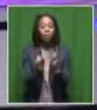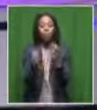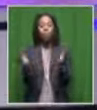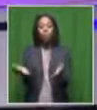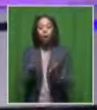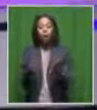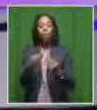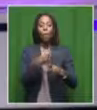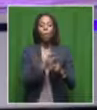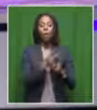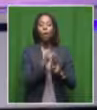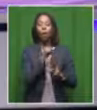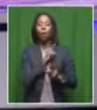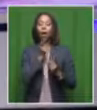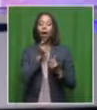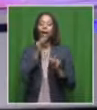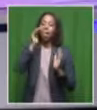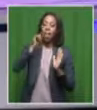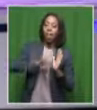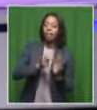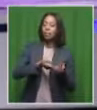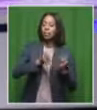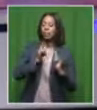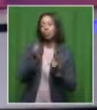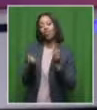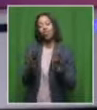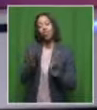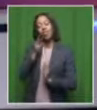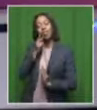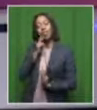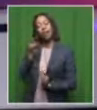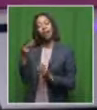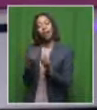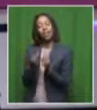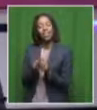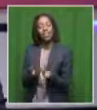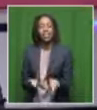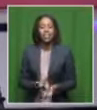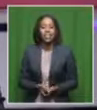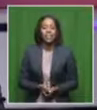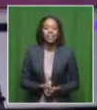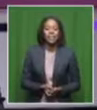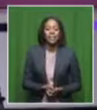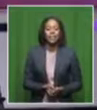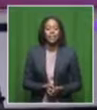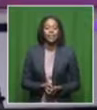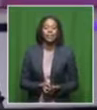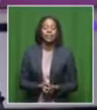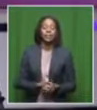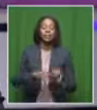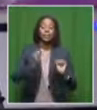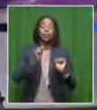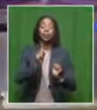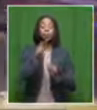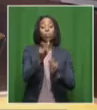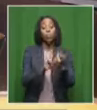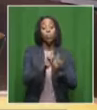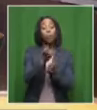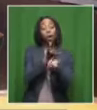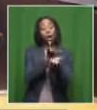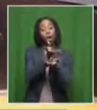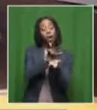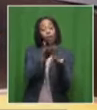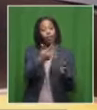as though they are less harmful than your cigarettes and other tobacco products. So the people that you spoke to,